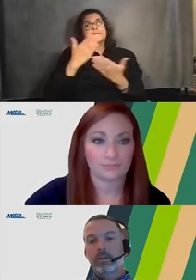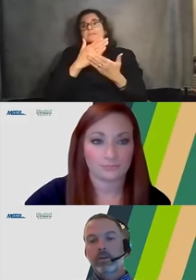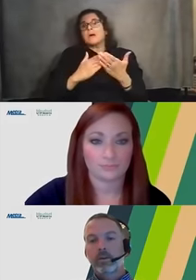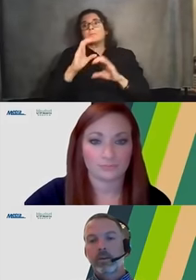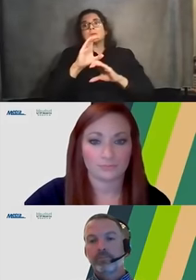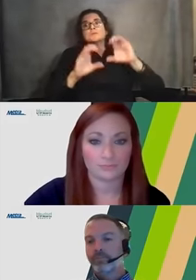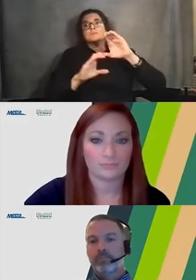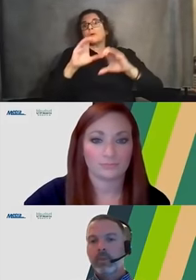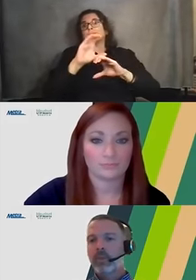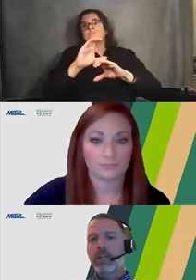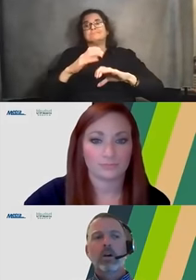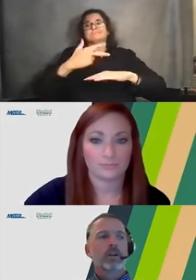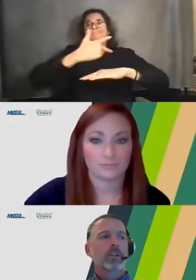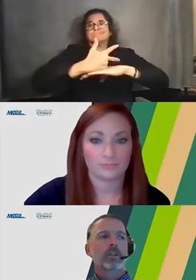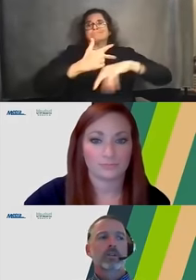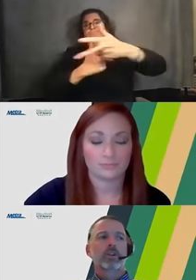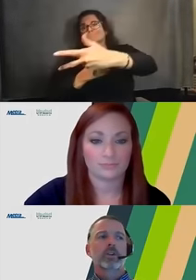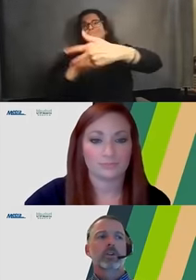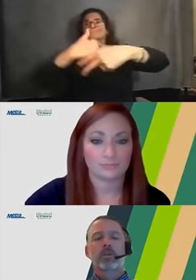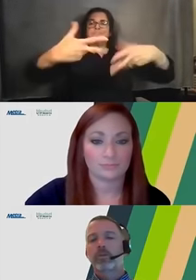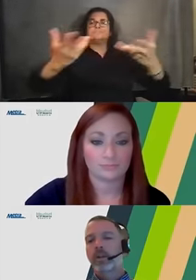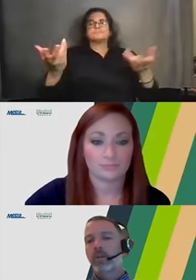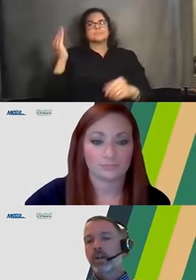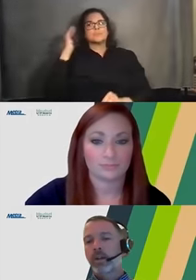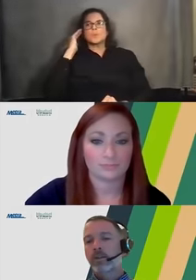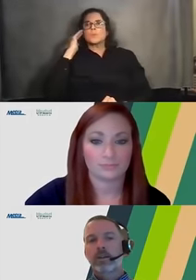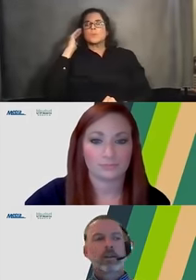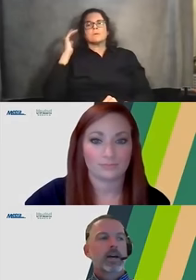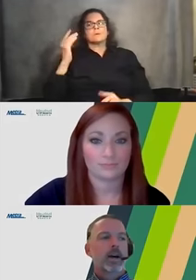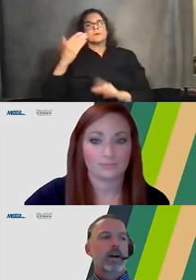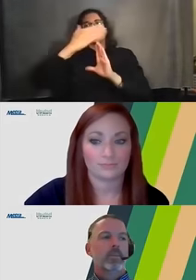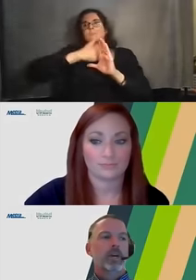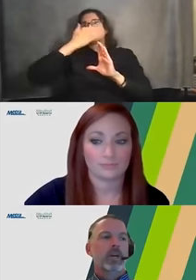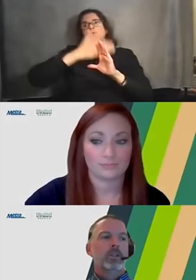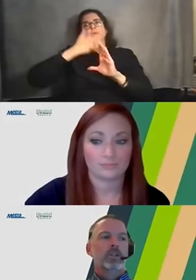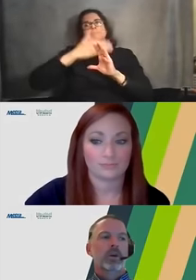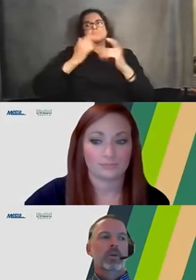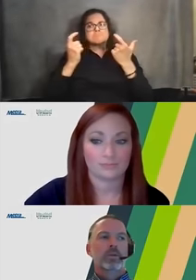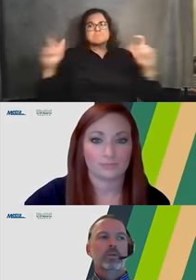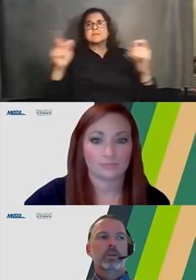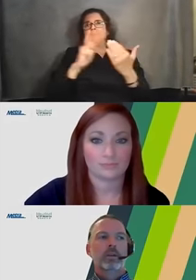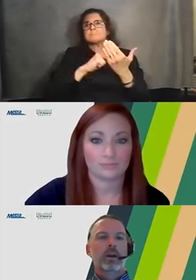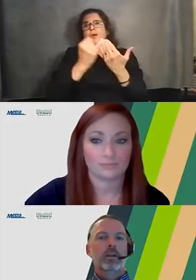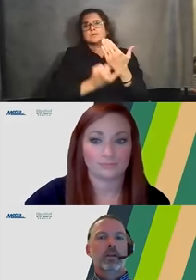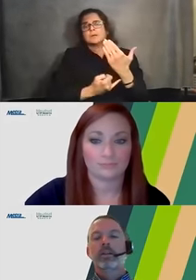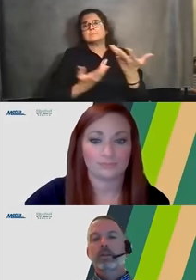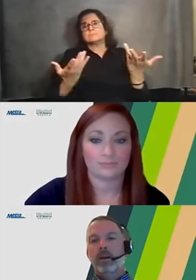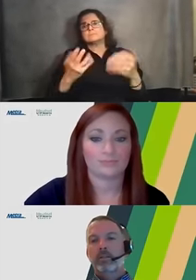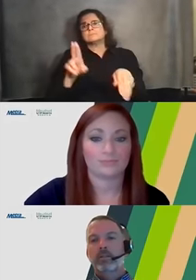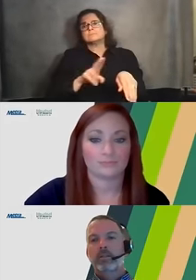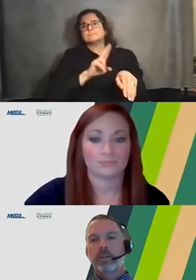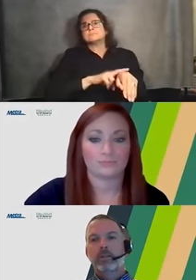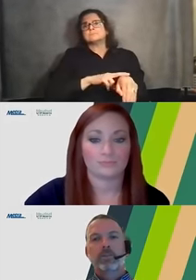as there is with many large infrastructure improvement projects. So you can